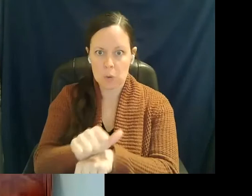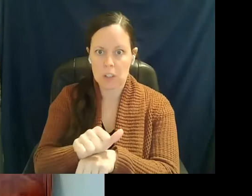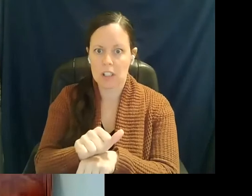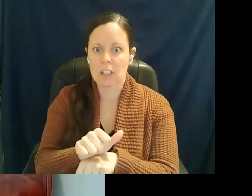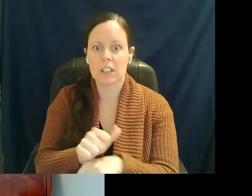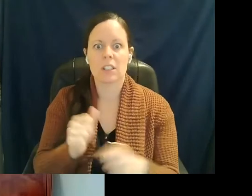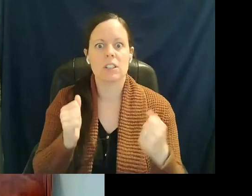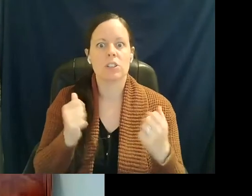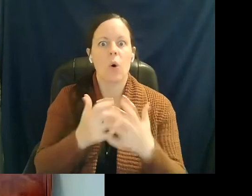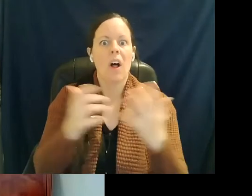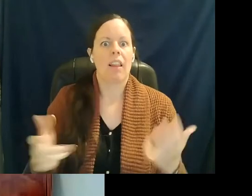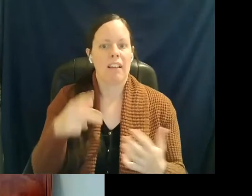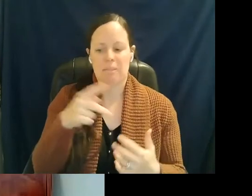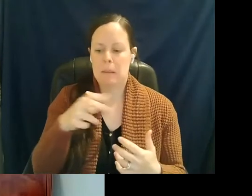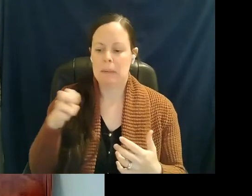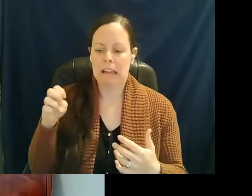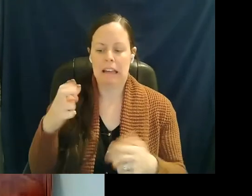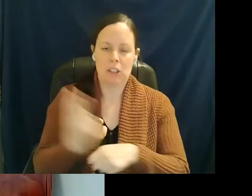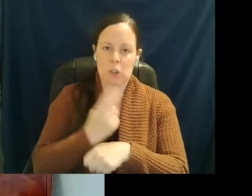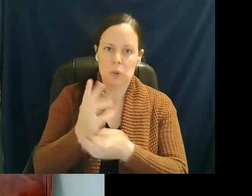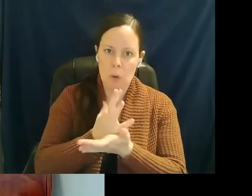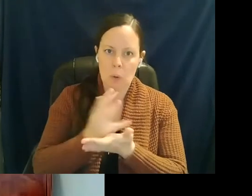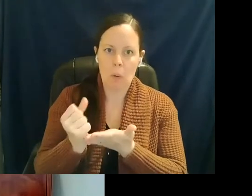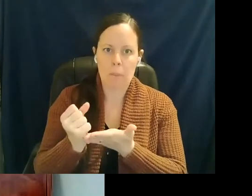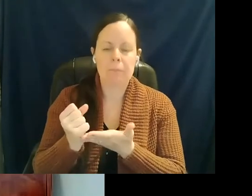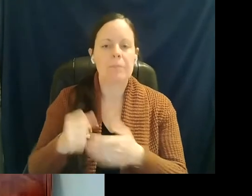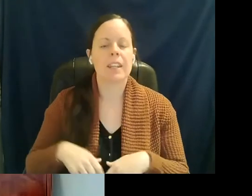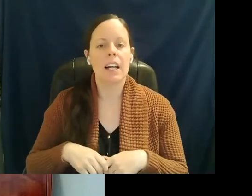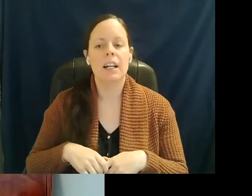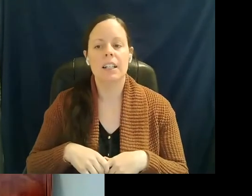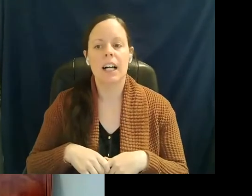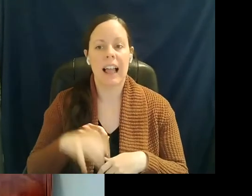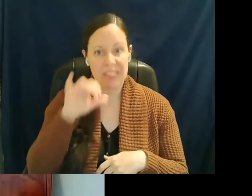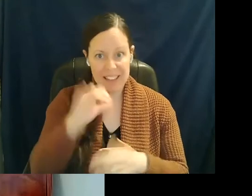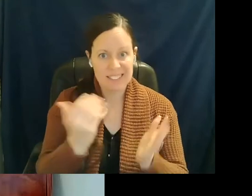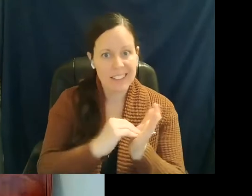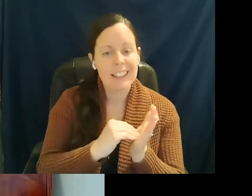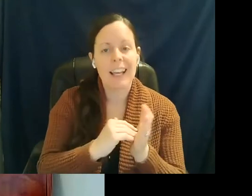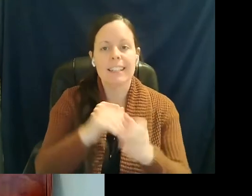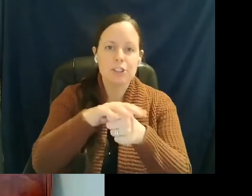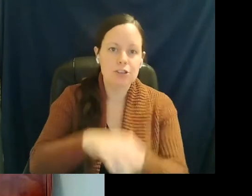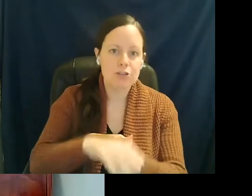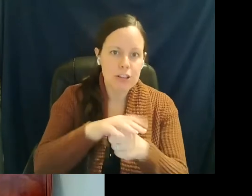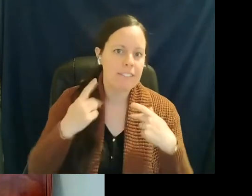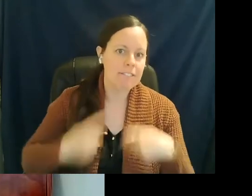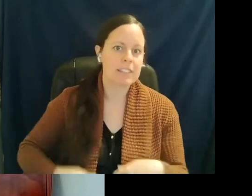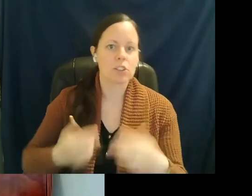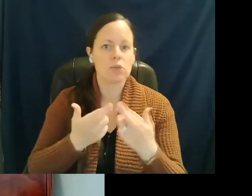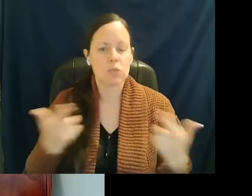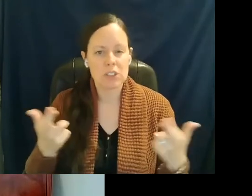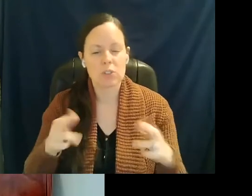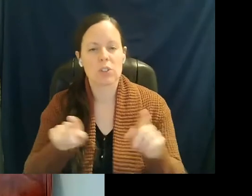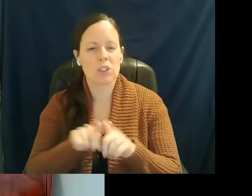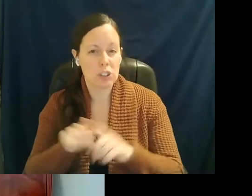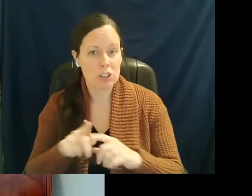lots of personal protective equipment. And again, that is a strain on, you know, physical resources as well as personnel